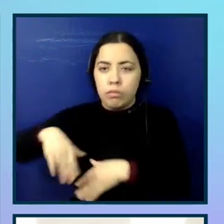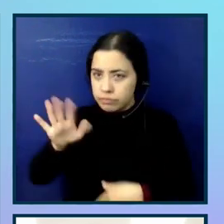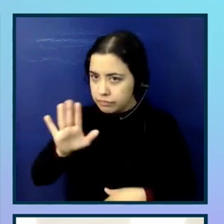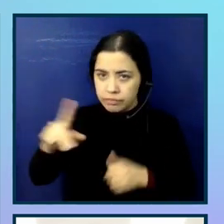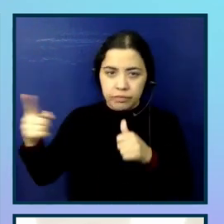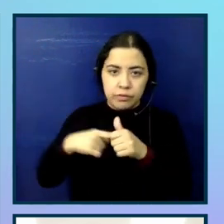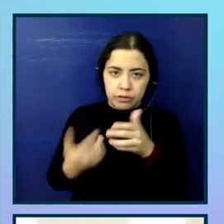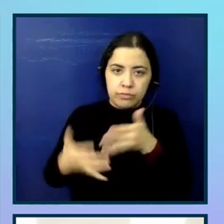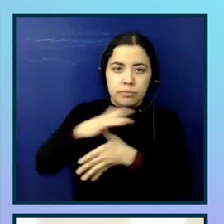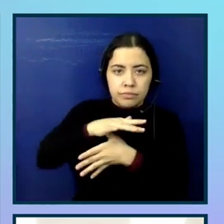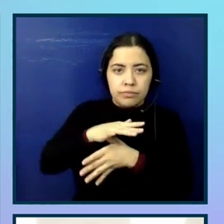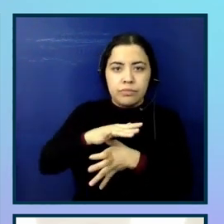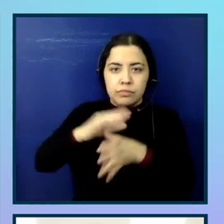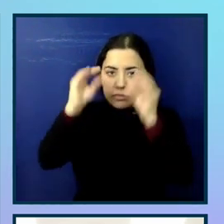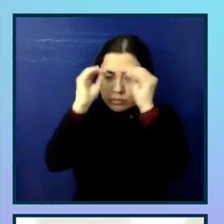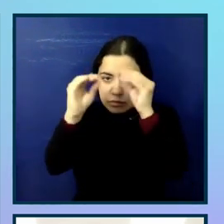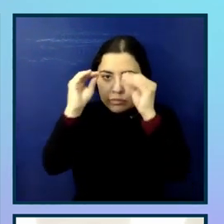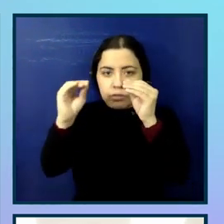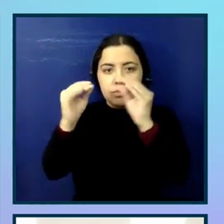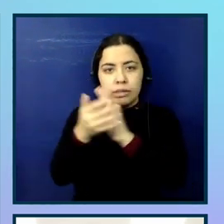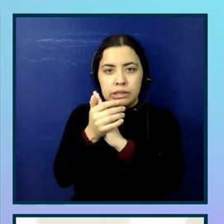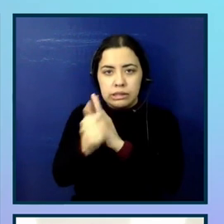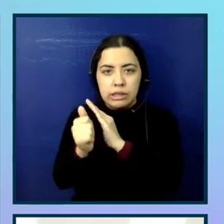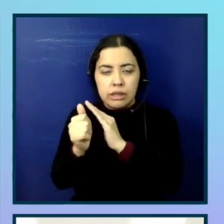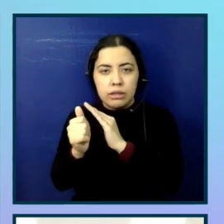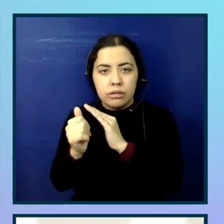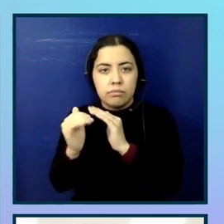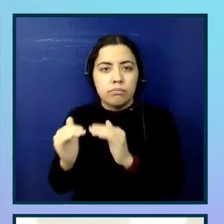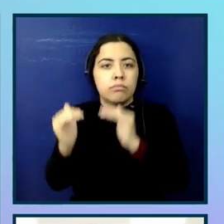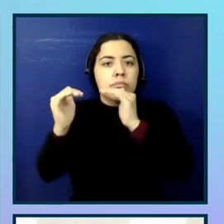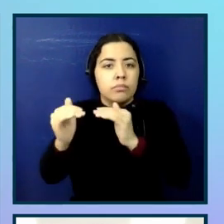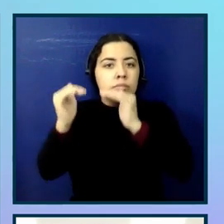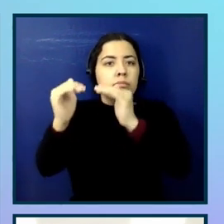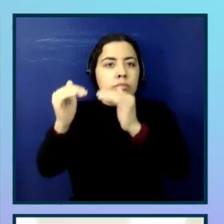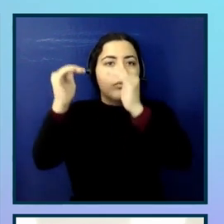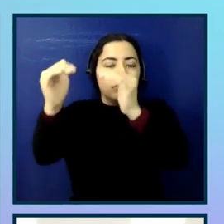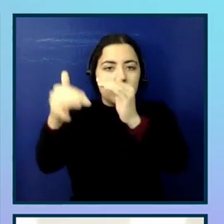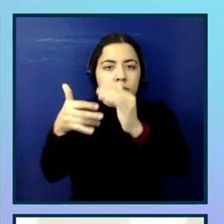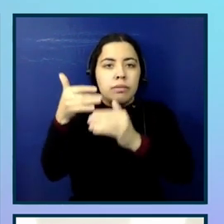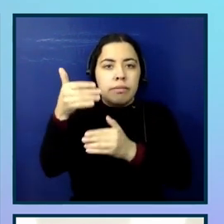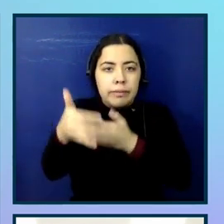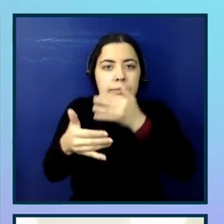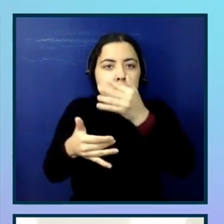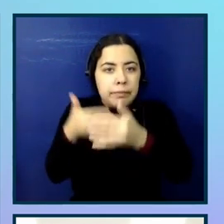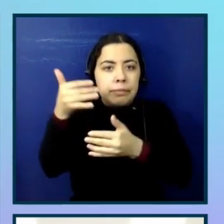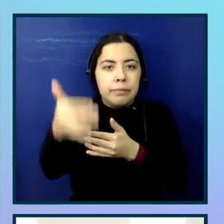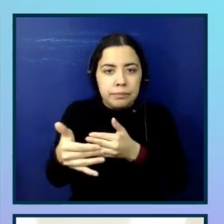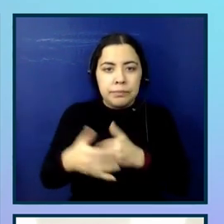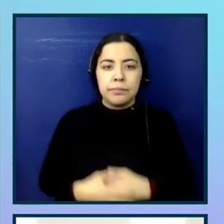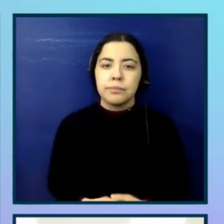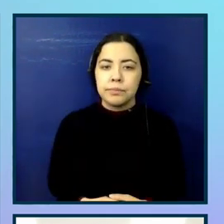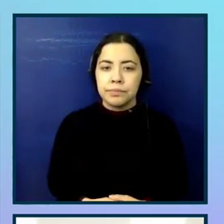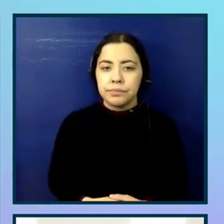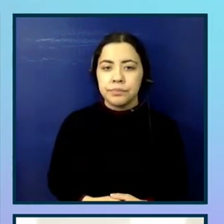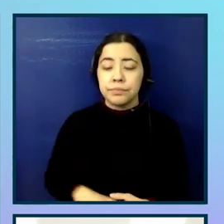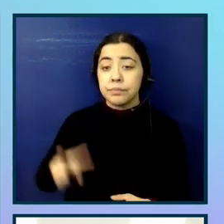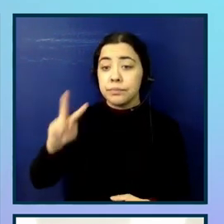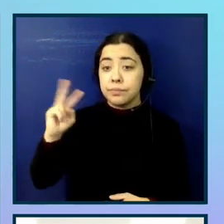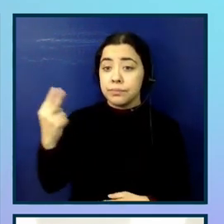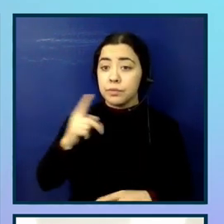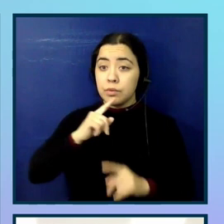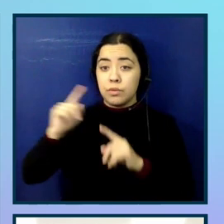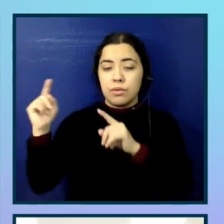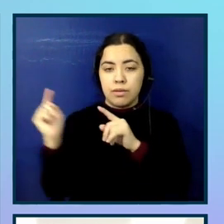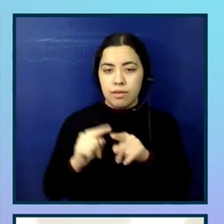and the skill increase gradually as you go through this. So step two of a reactive process